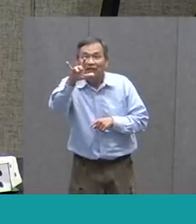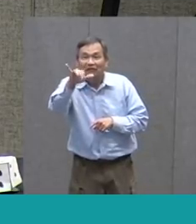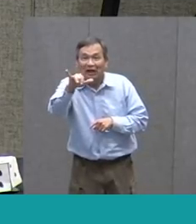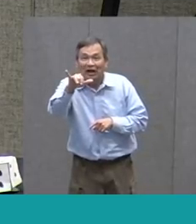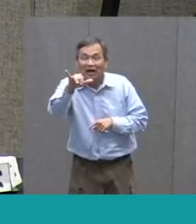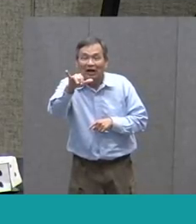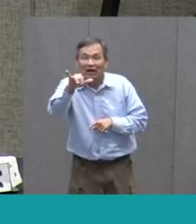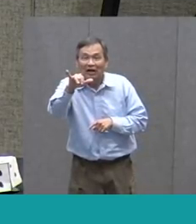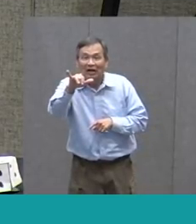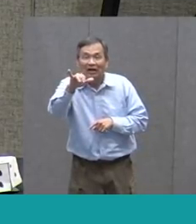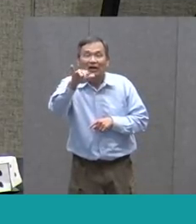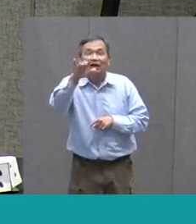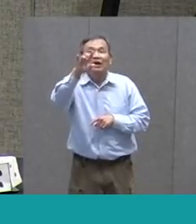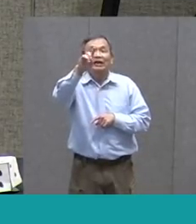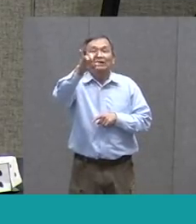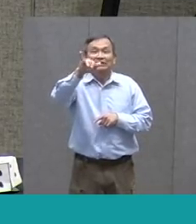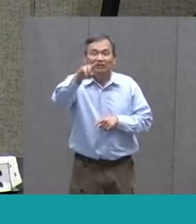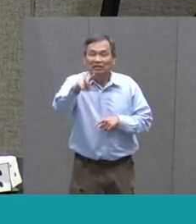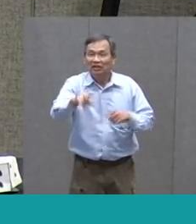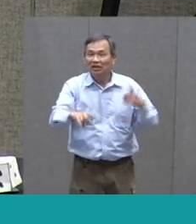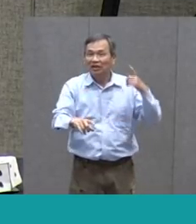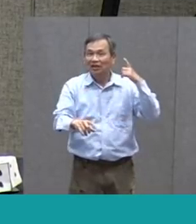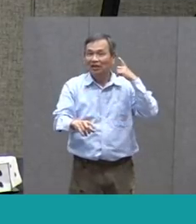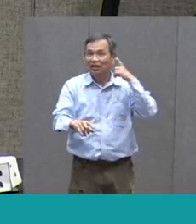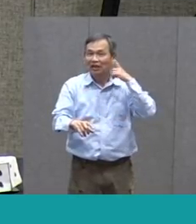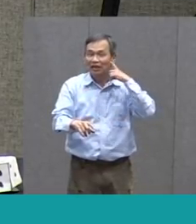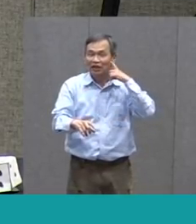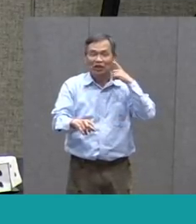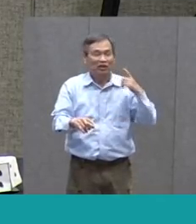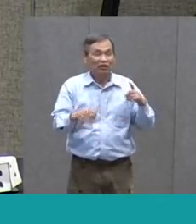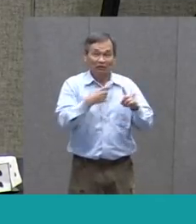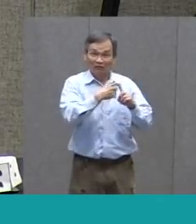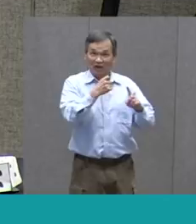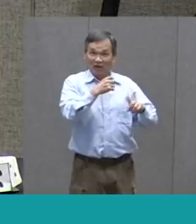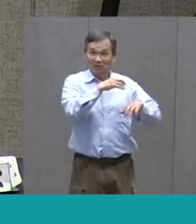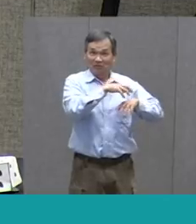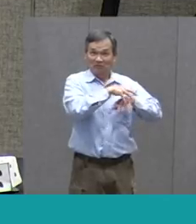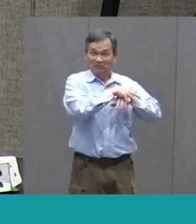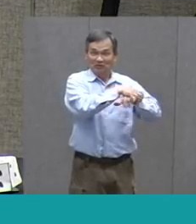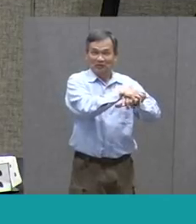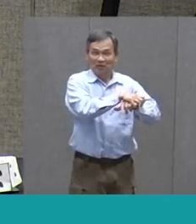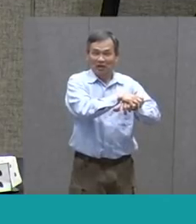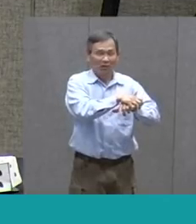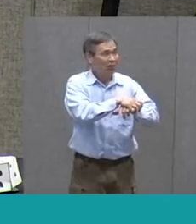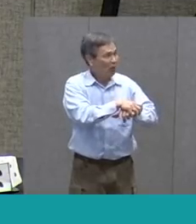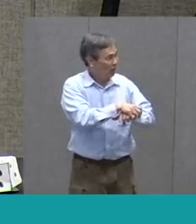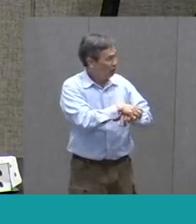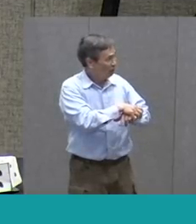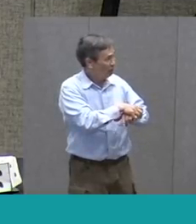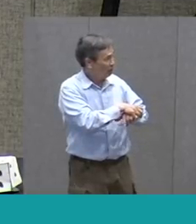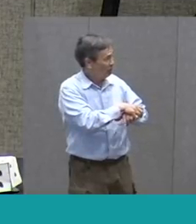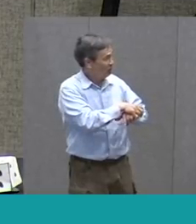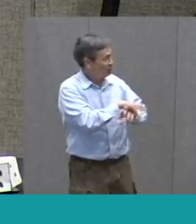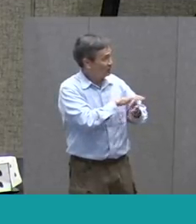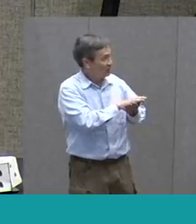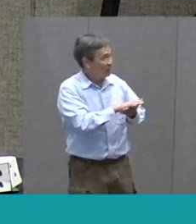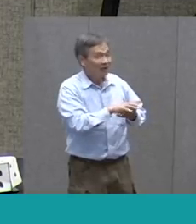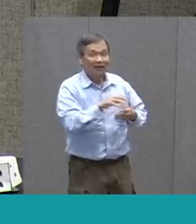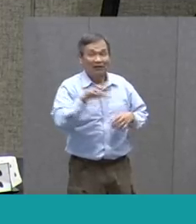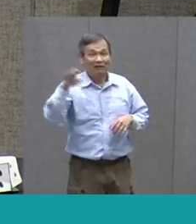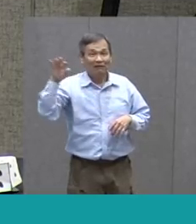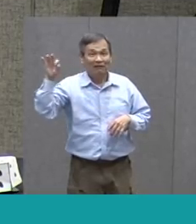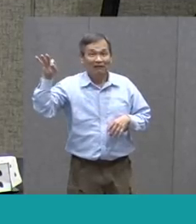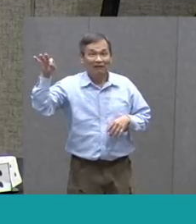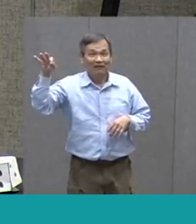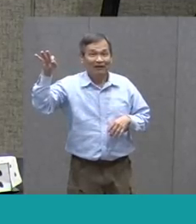Hearing his willy flattering words Came slowly flittering by